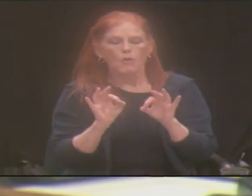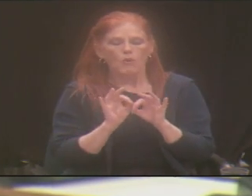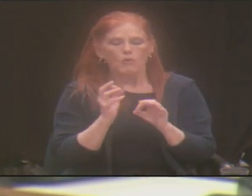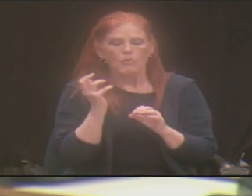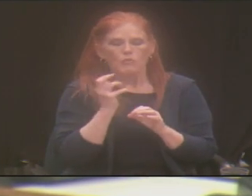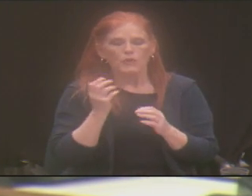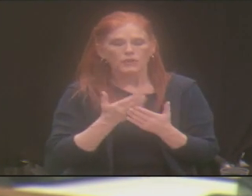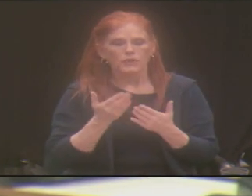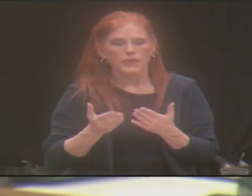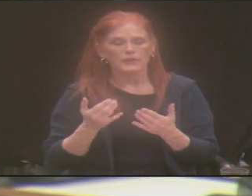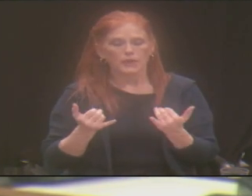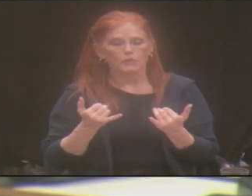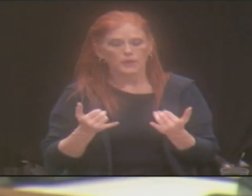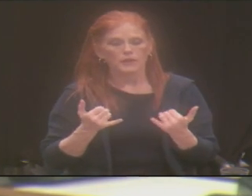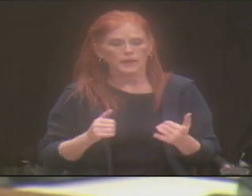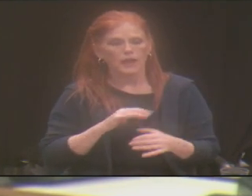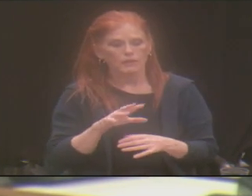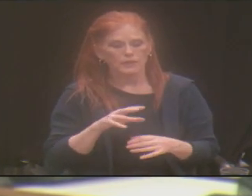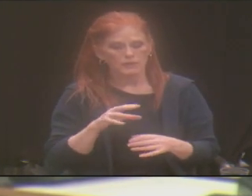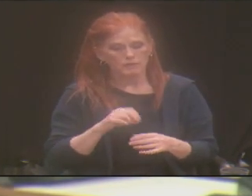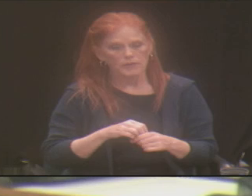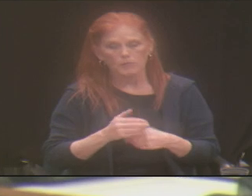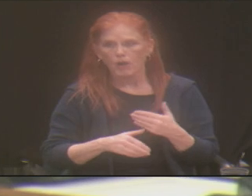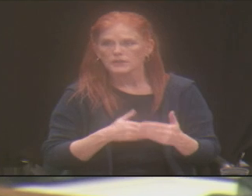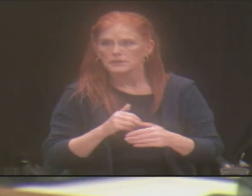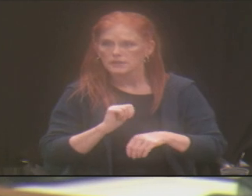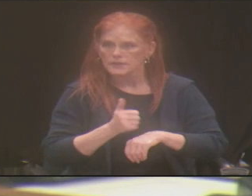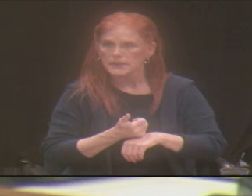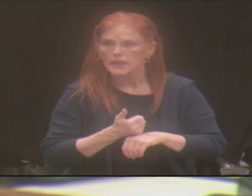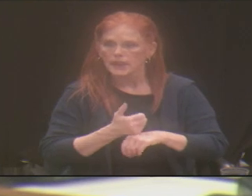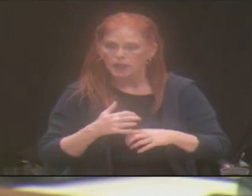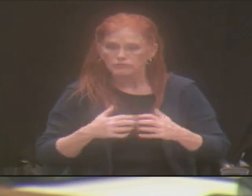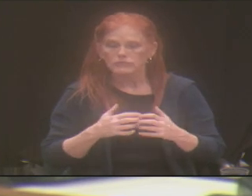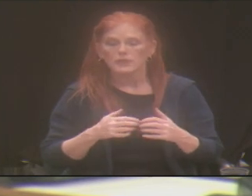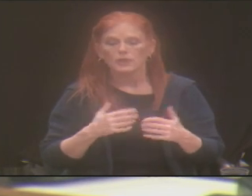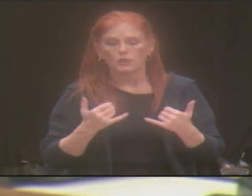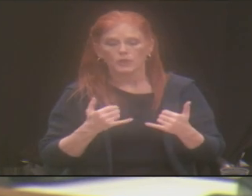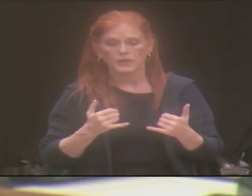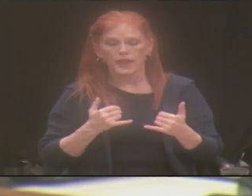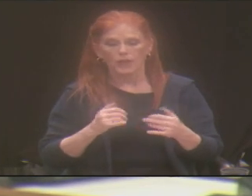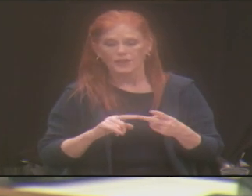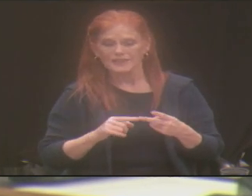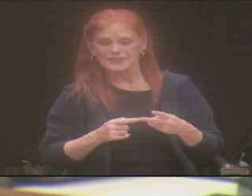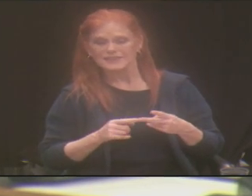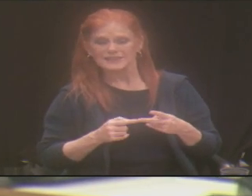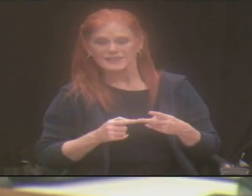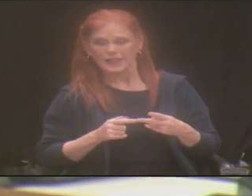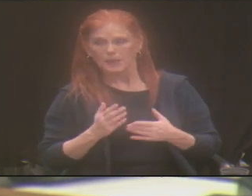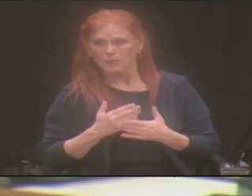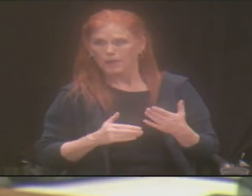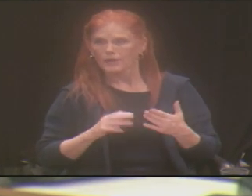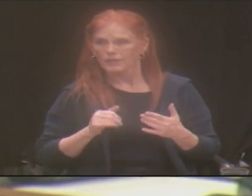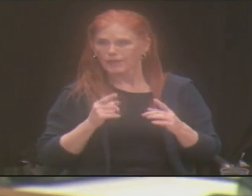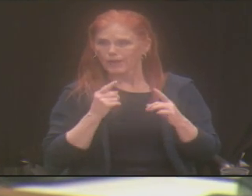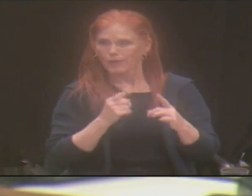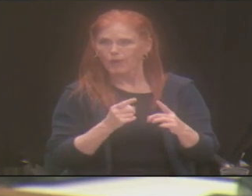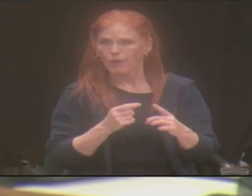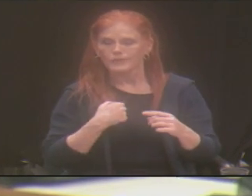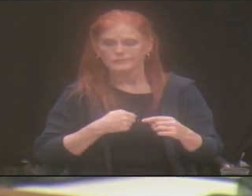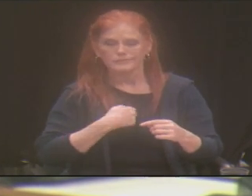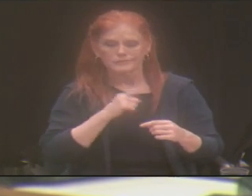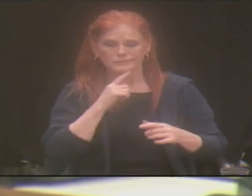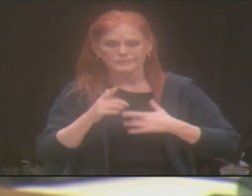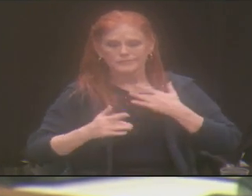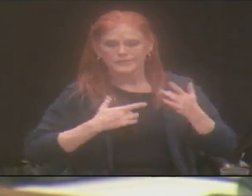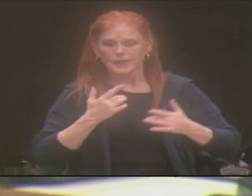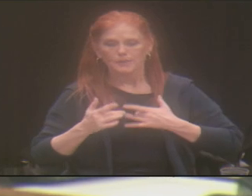we are in the process of building. It's in its second phase almost. And we are really excited about how